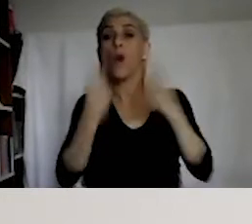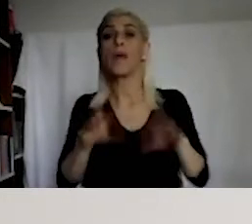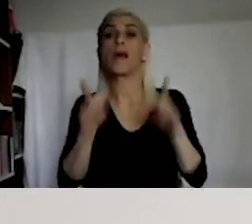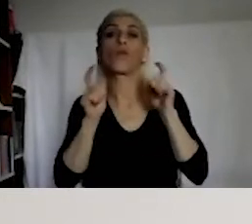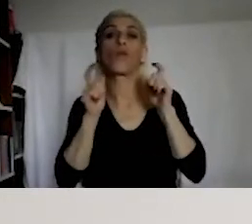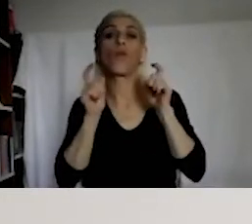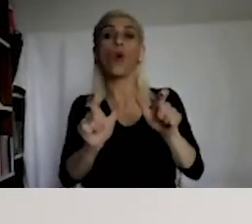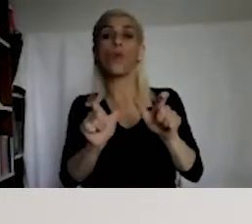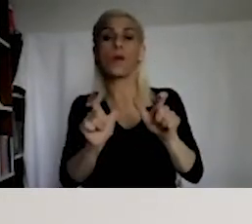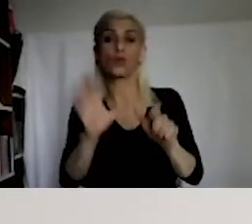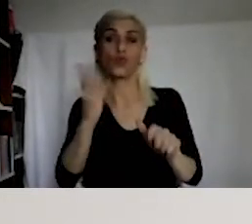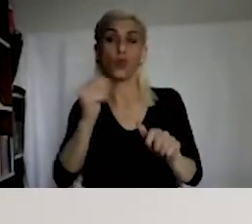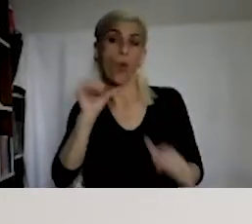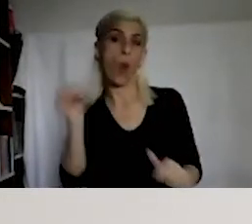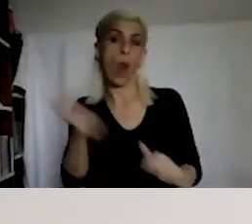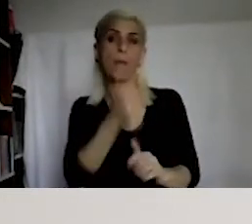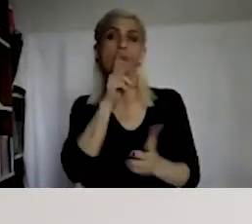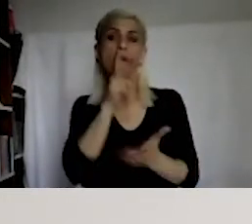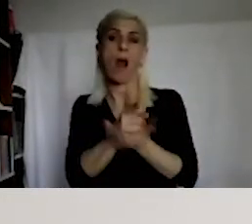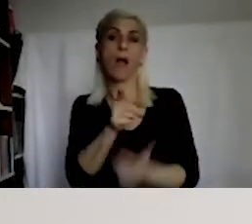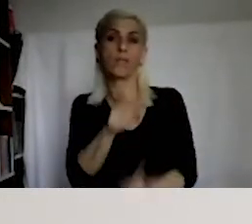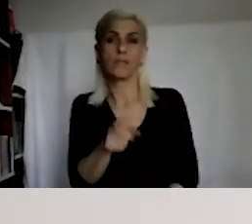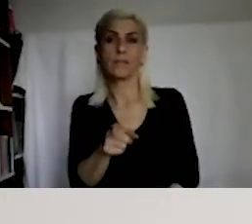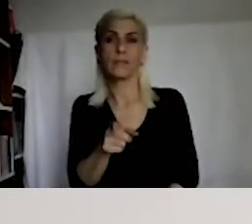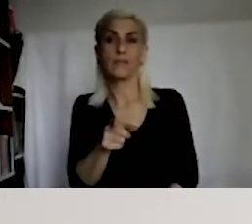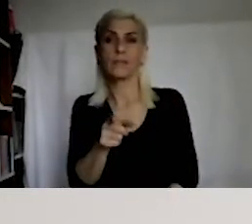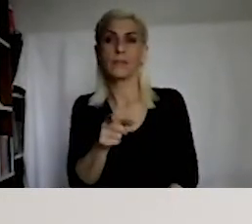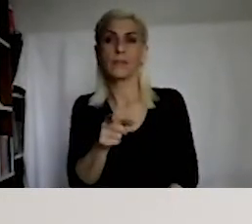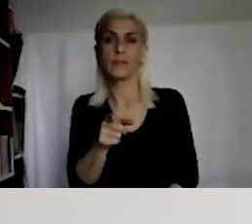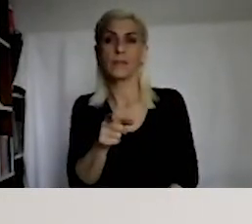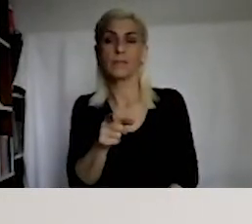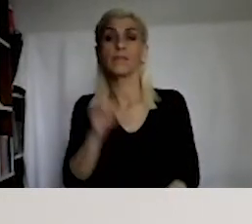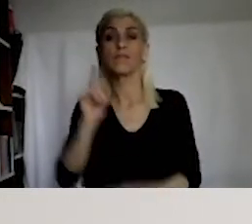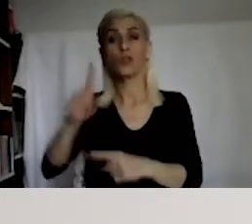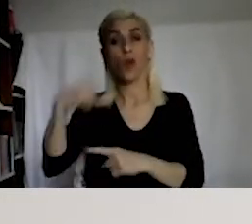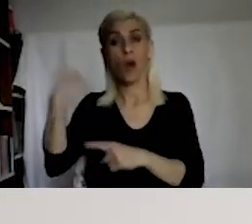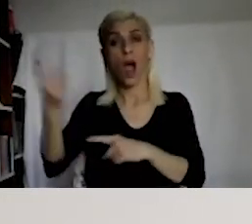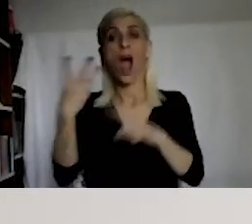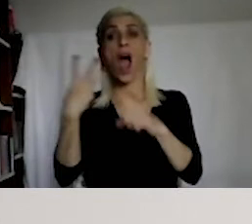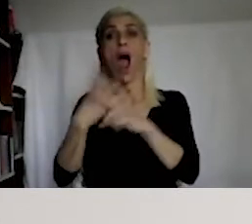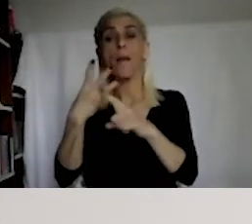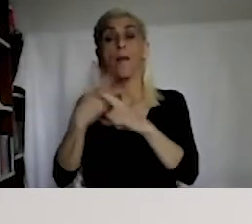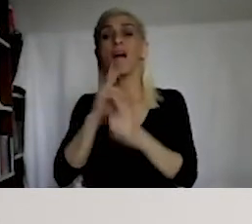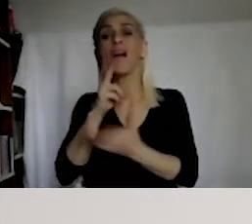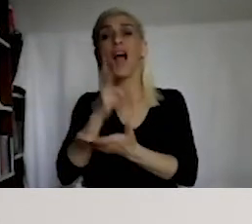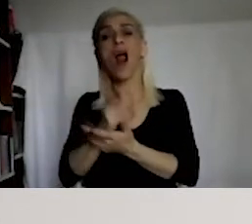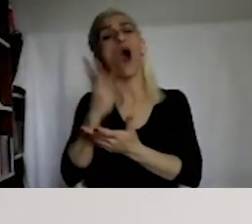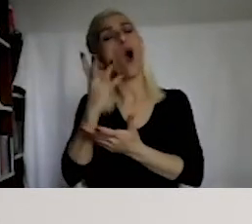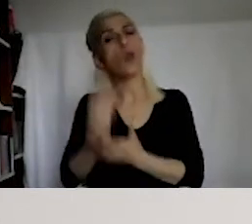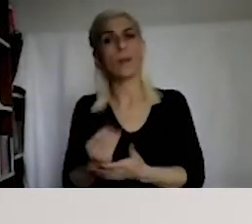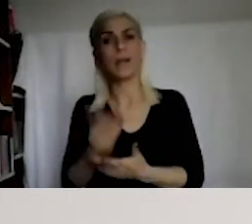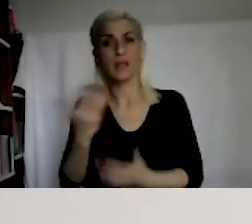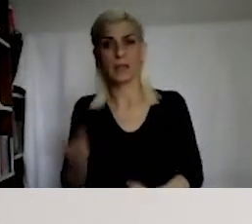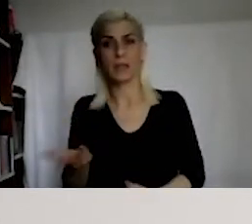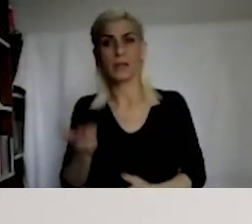court emphasized the necessary protection was not made. Erbakan ruling followed after this.